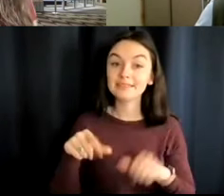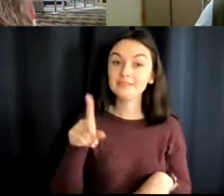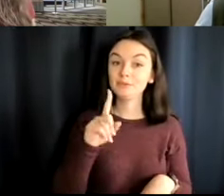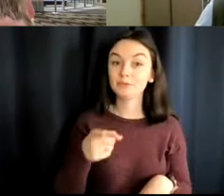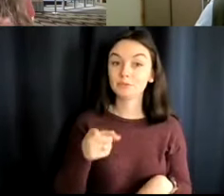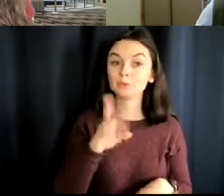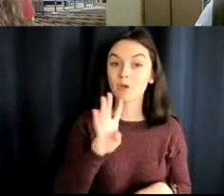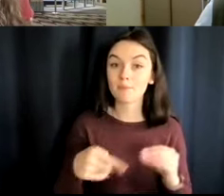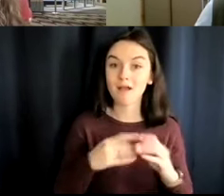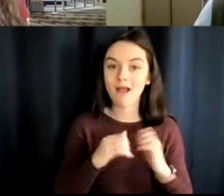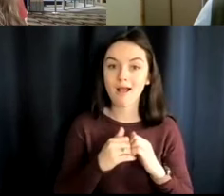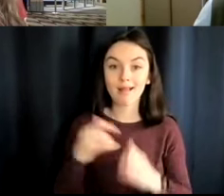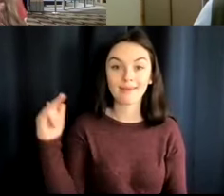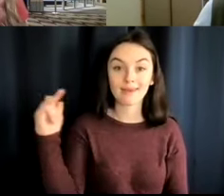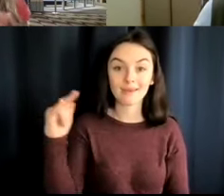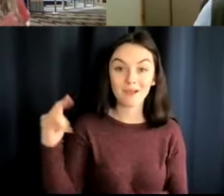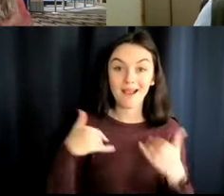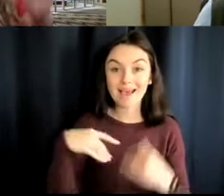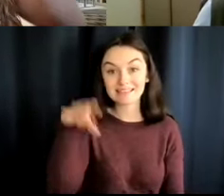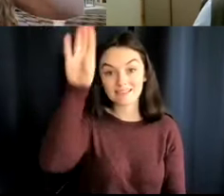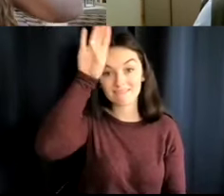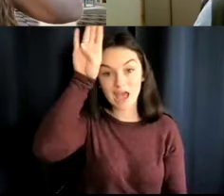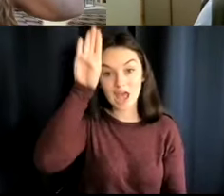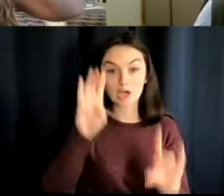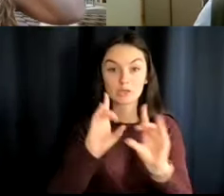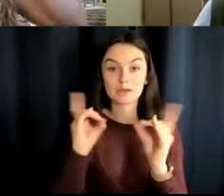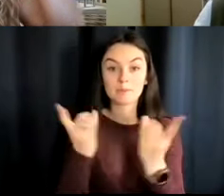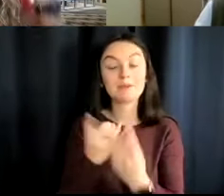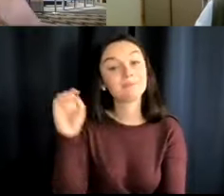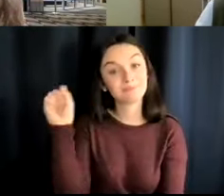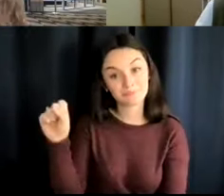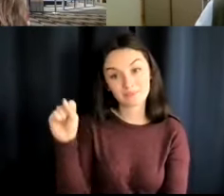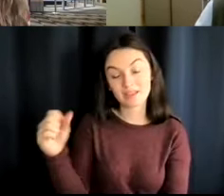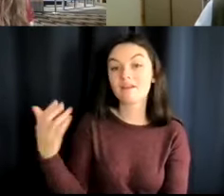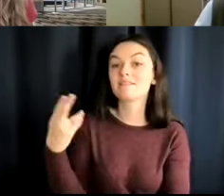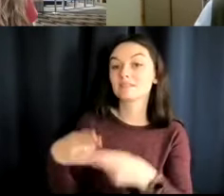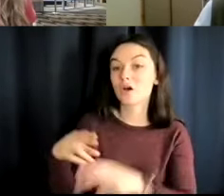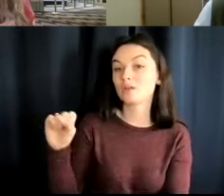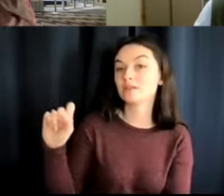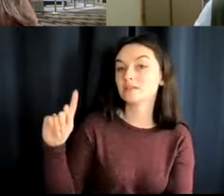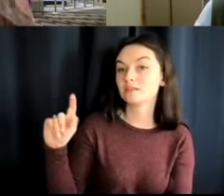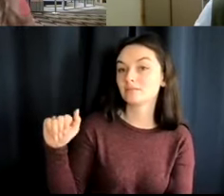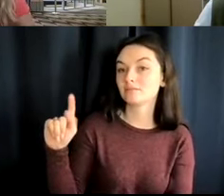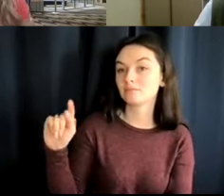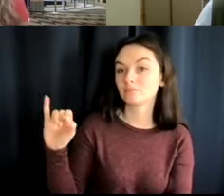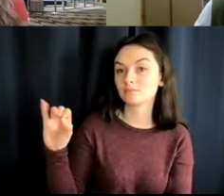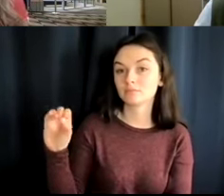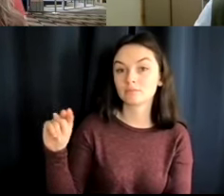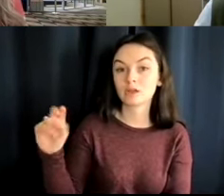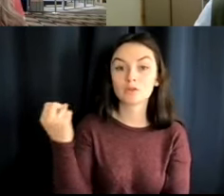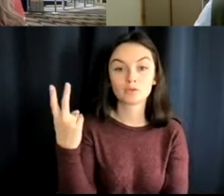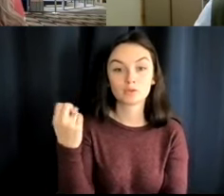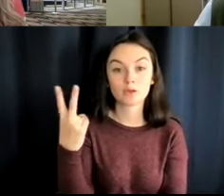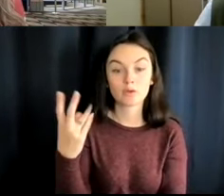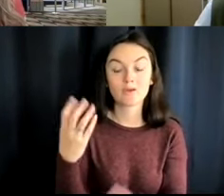fire department? Yeah. So we actually have our own firehouse. called Station 12. And we have three specially